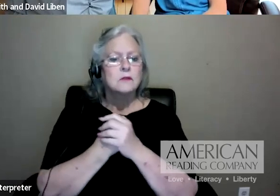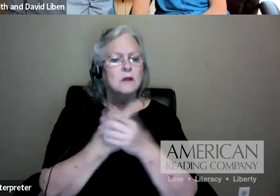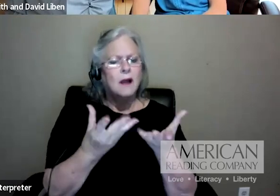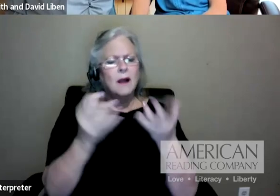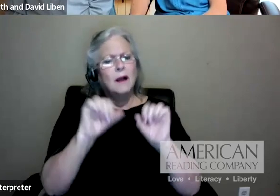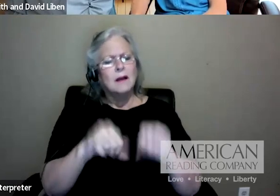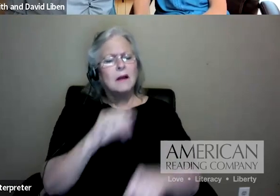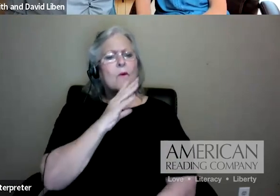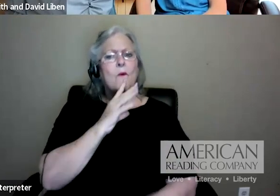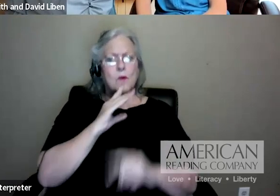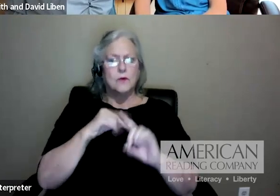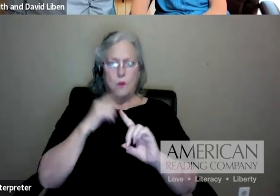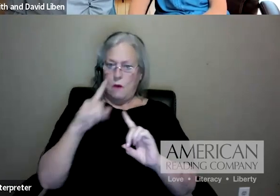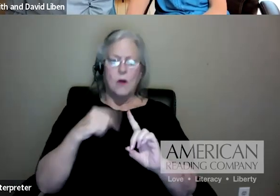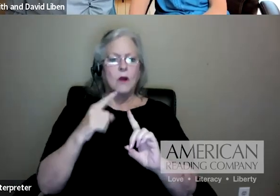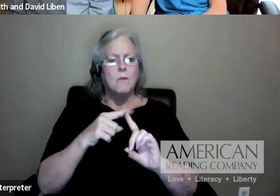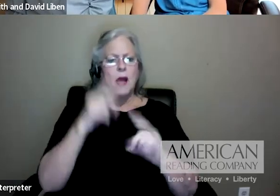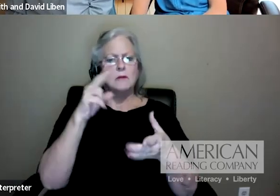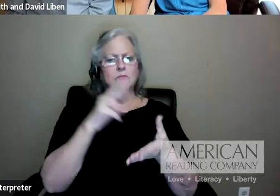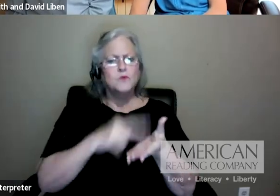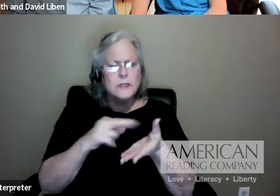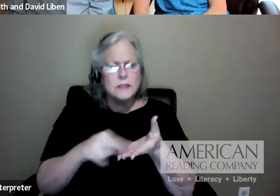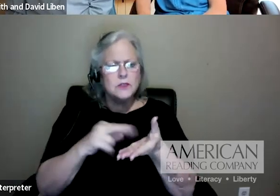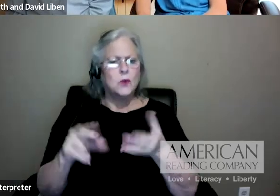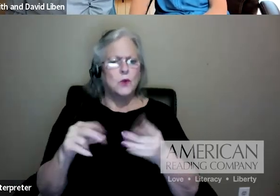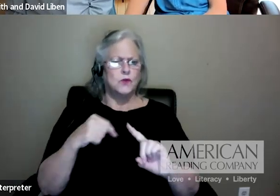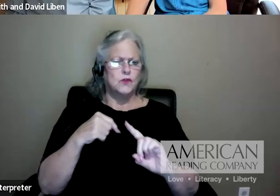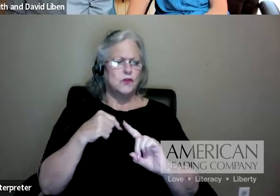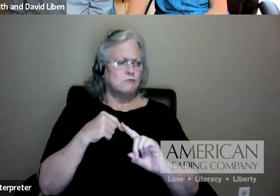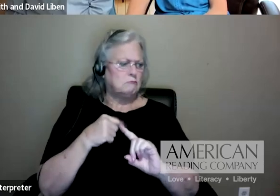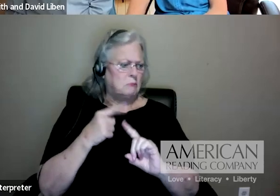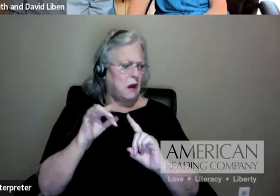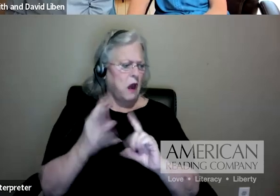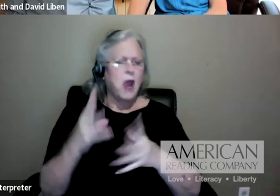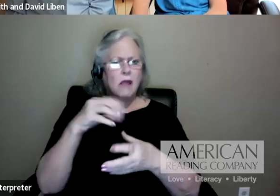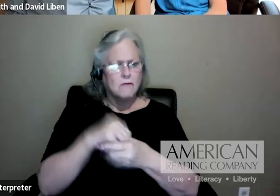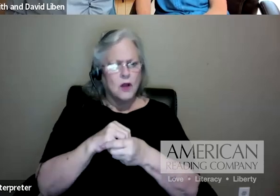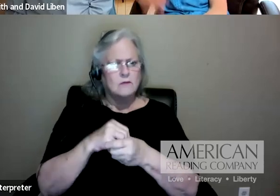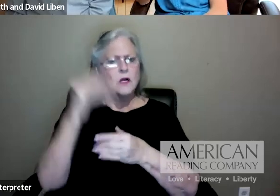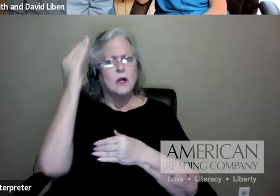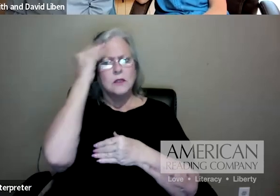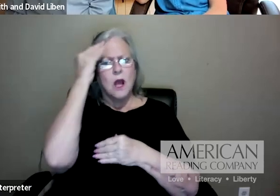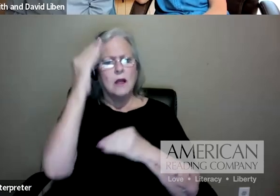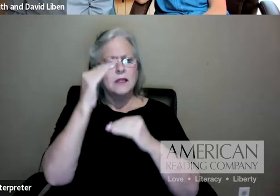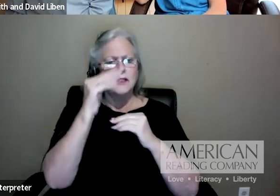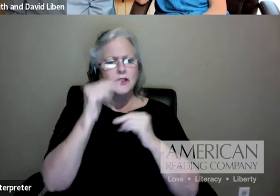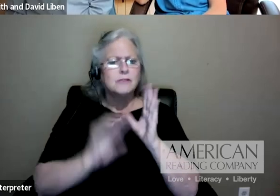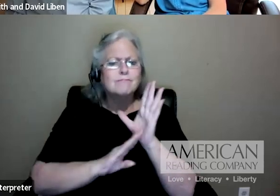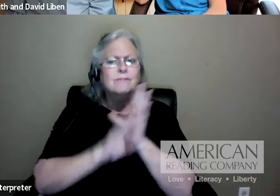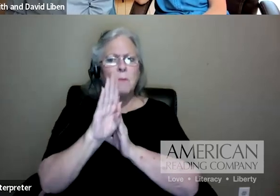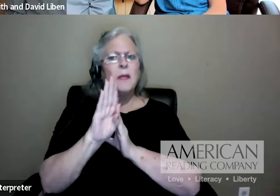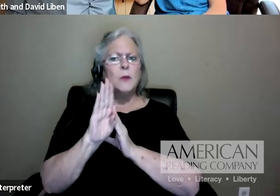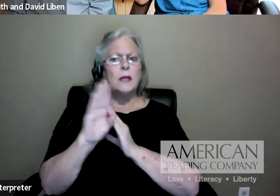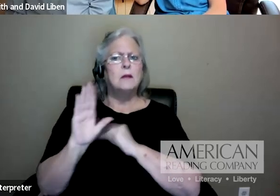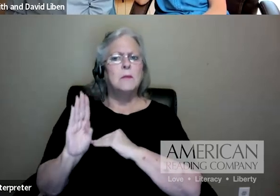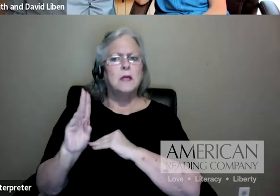research around knowledge building and how that impacted design principles for knowledge building